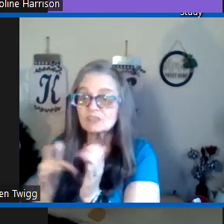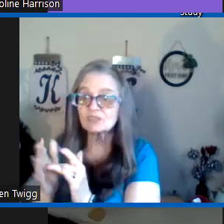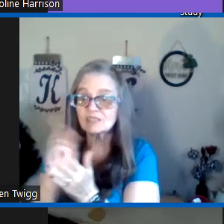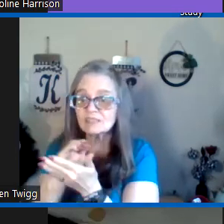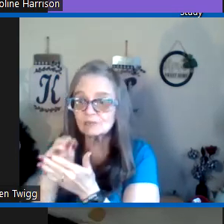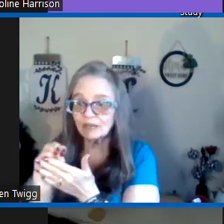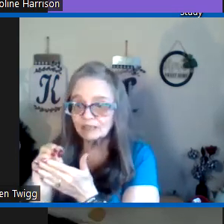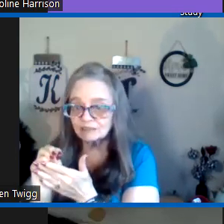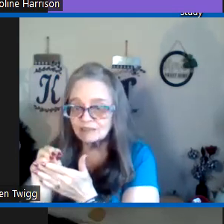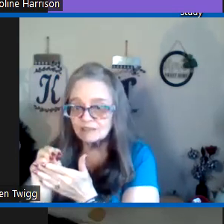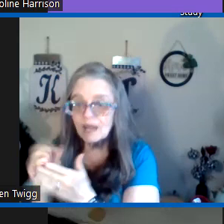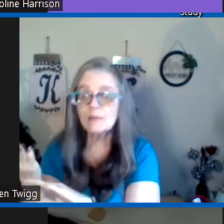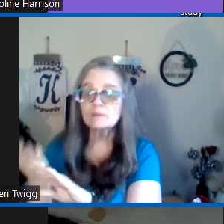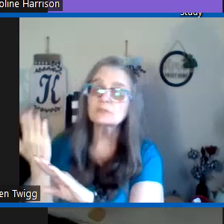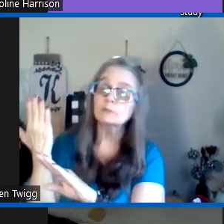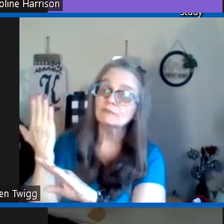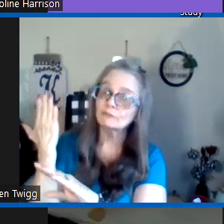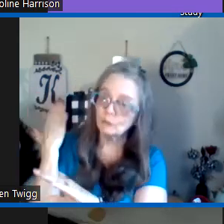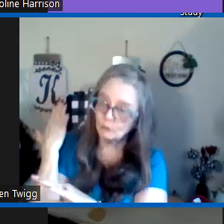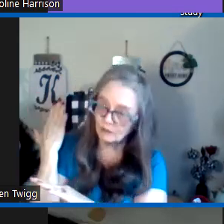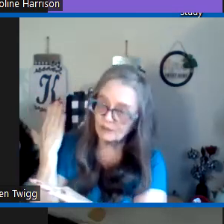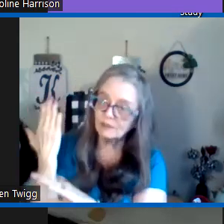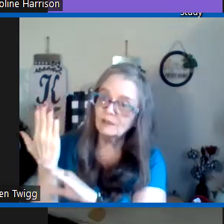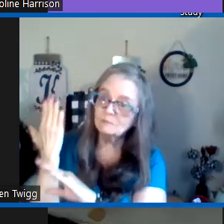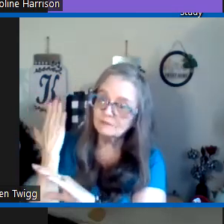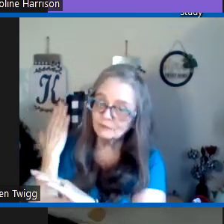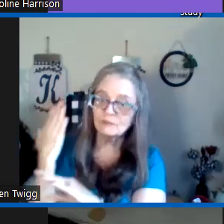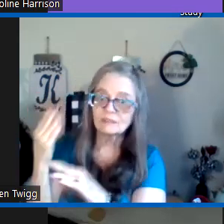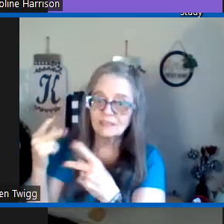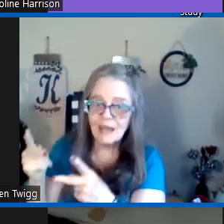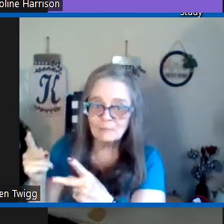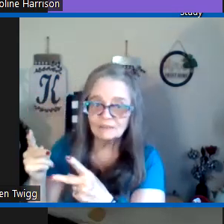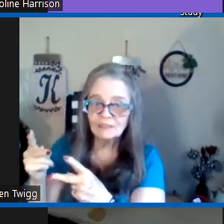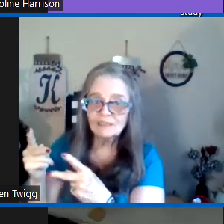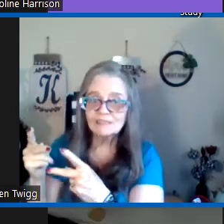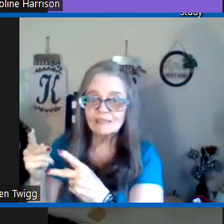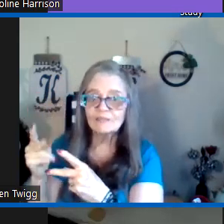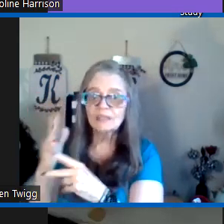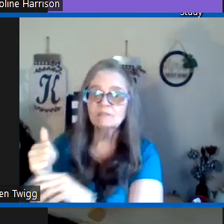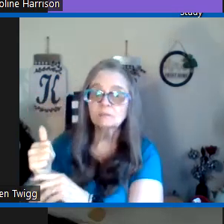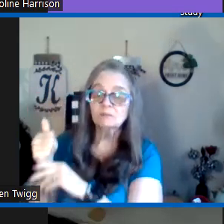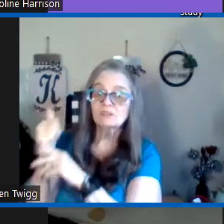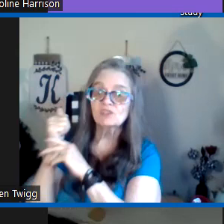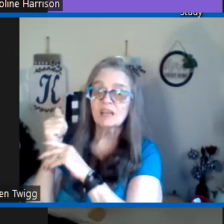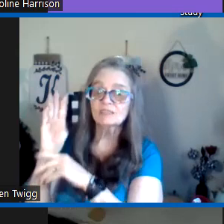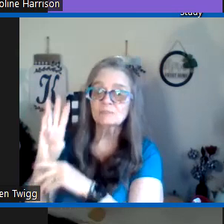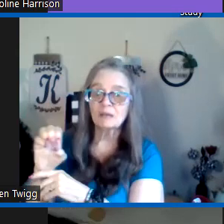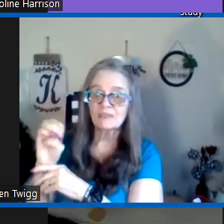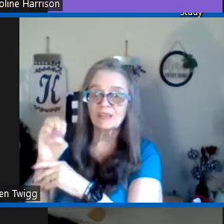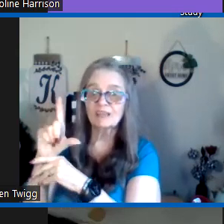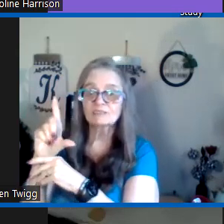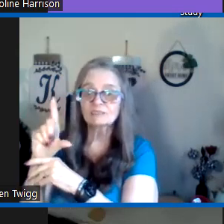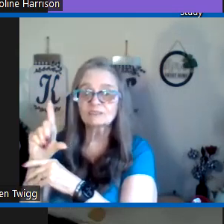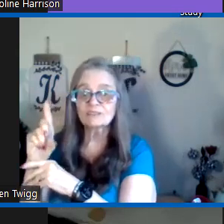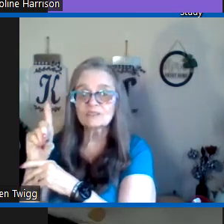now this is Jesus writing this and this is before before it happened he said he will be rejected